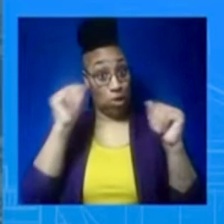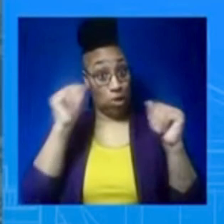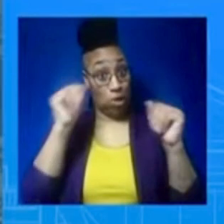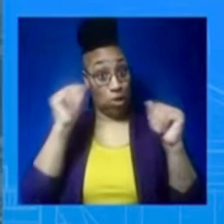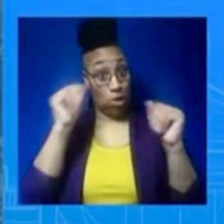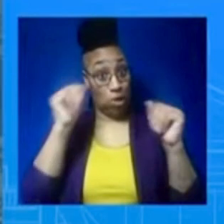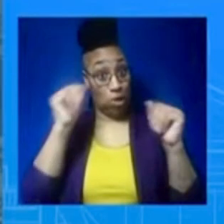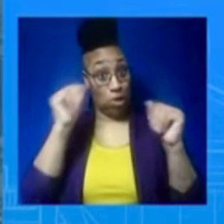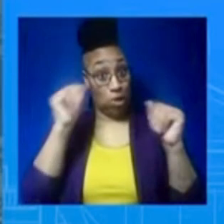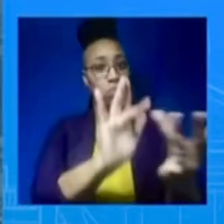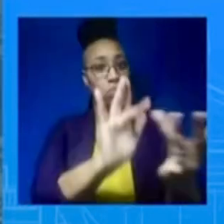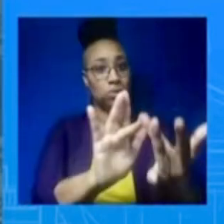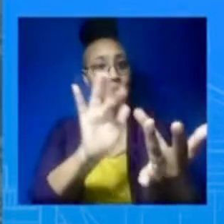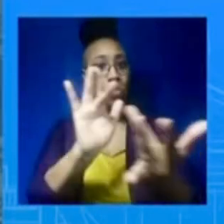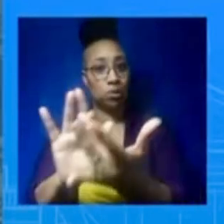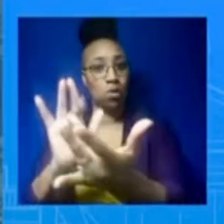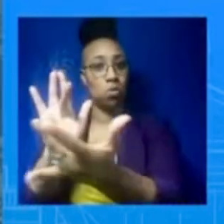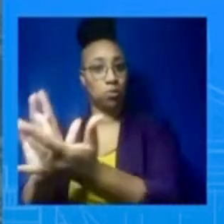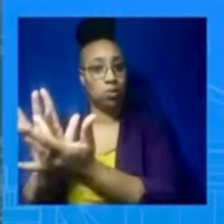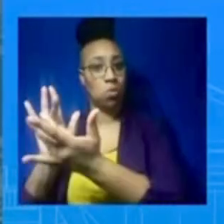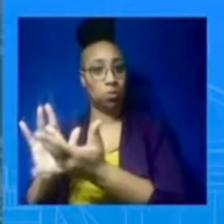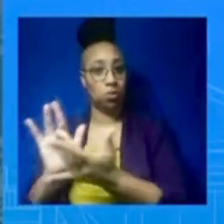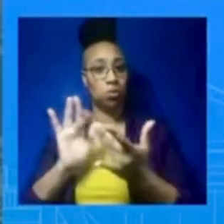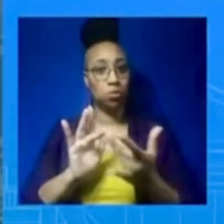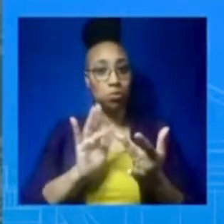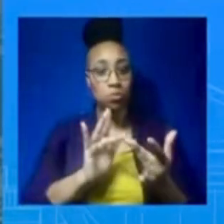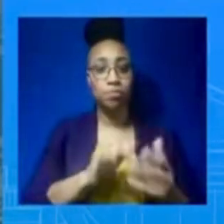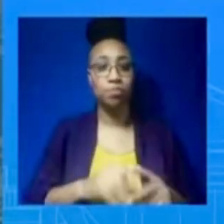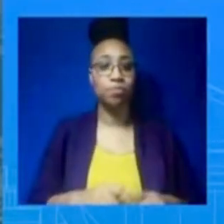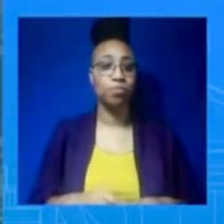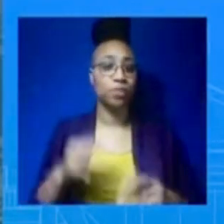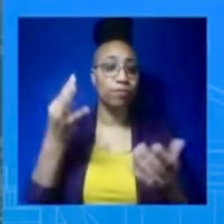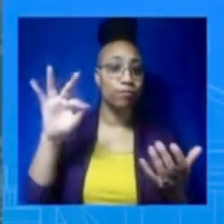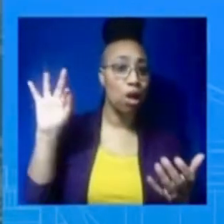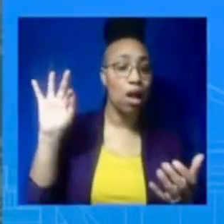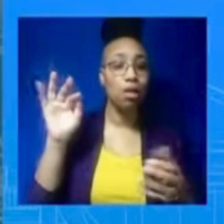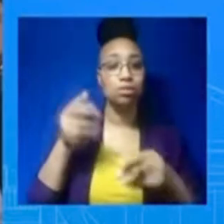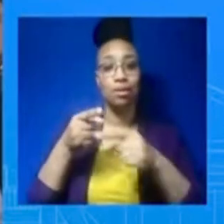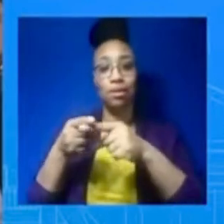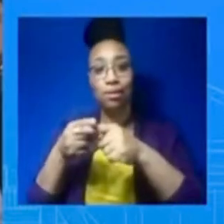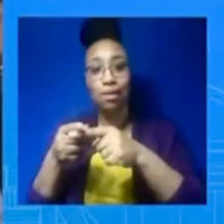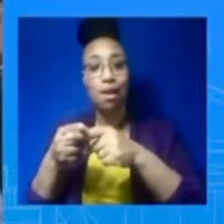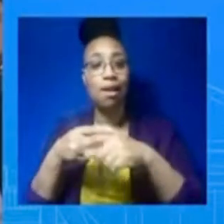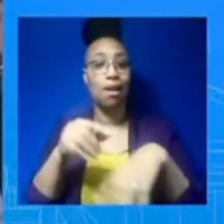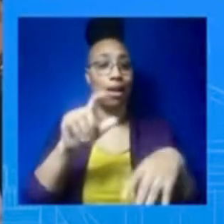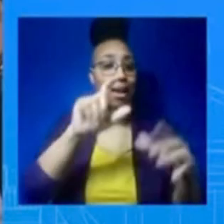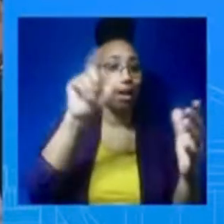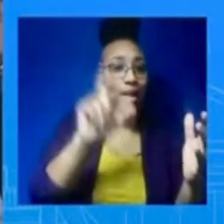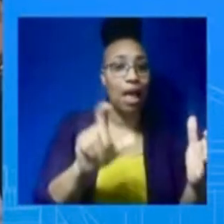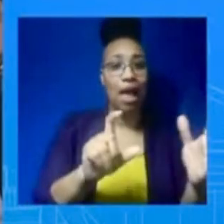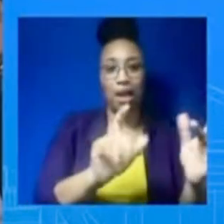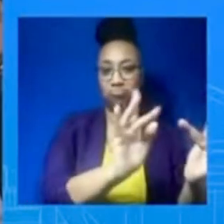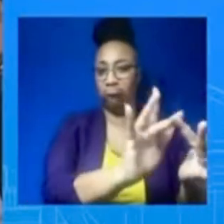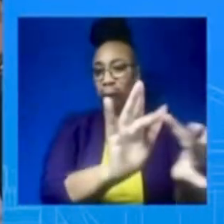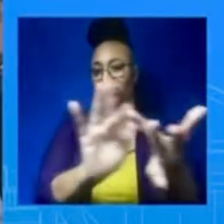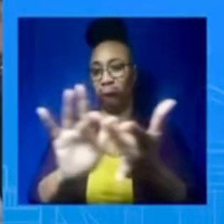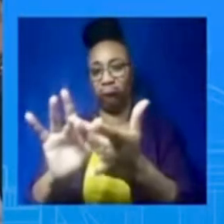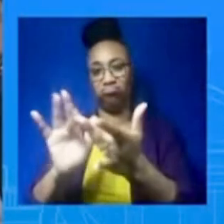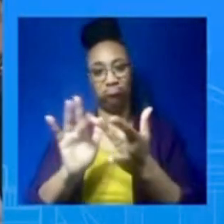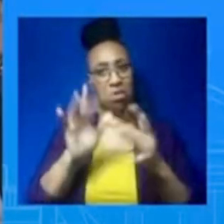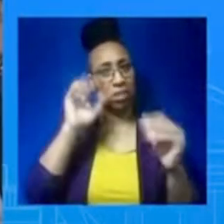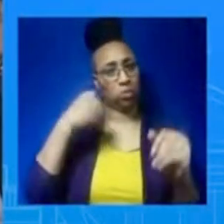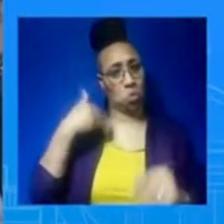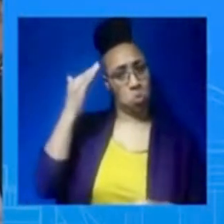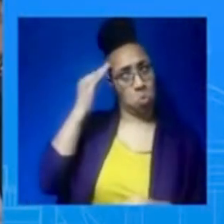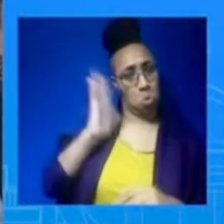President Macron of France next week. He's anticipating conversations with them next week. Okay, thank you. And then does the White House have any sense of when it will